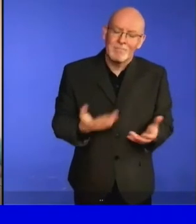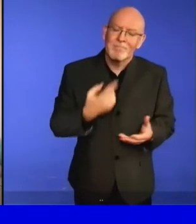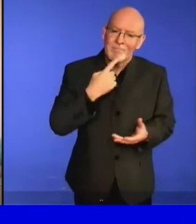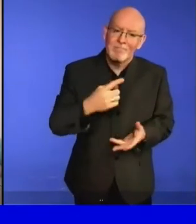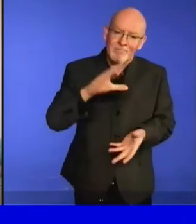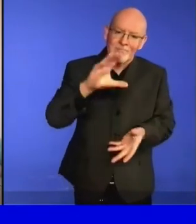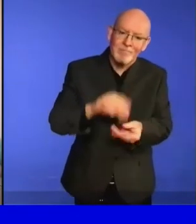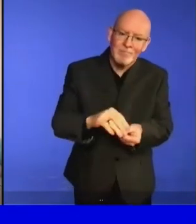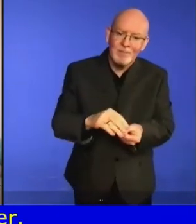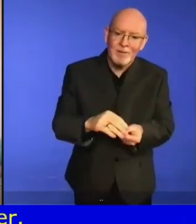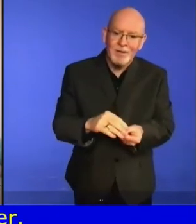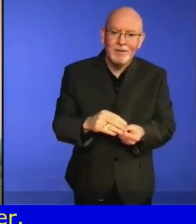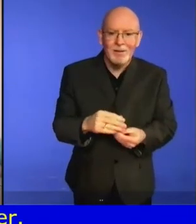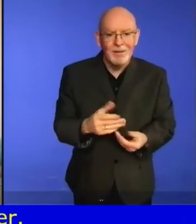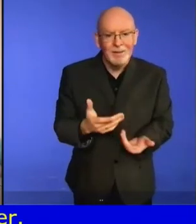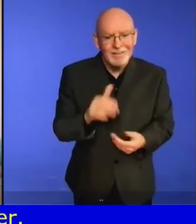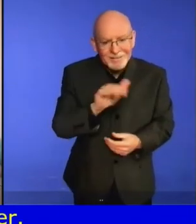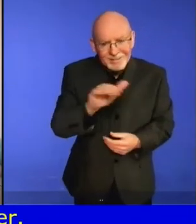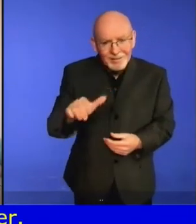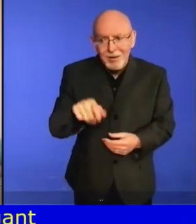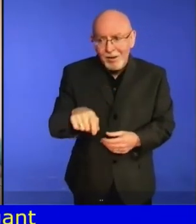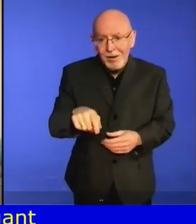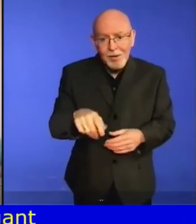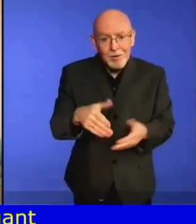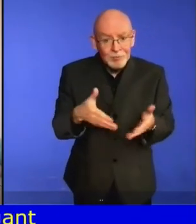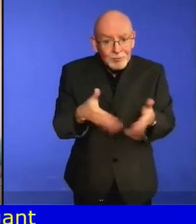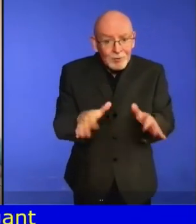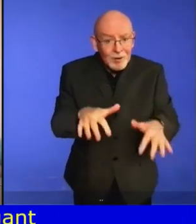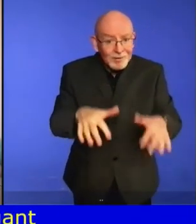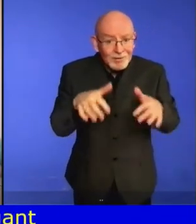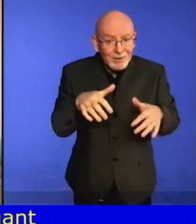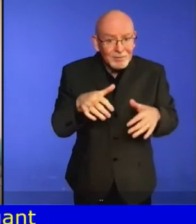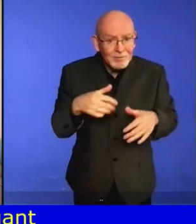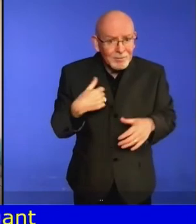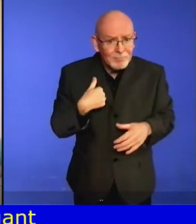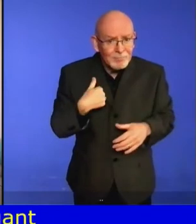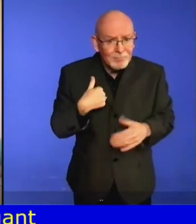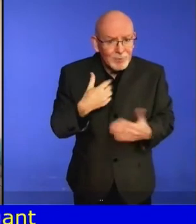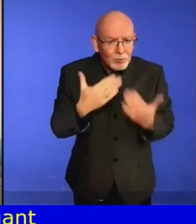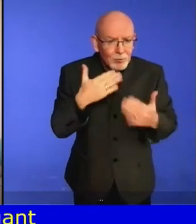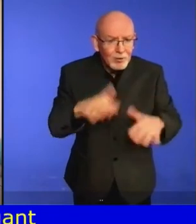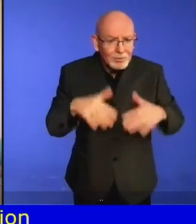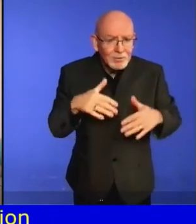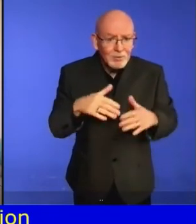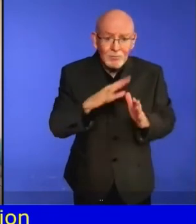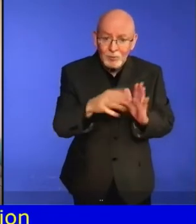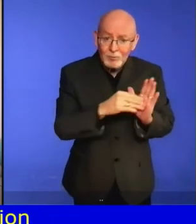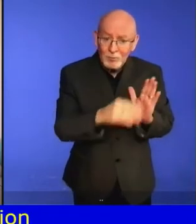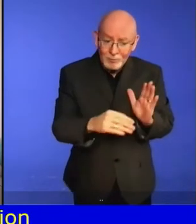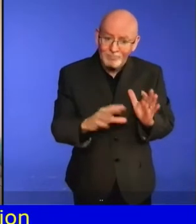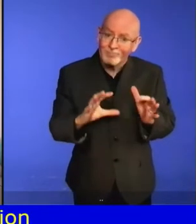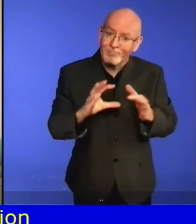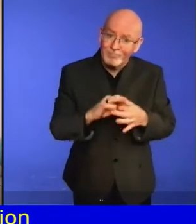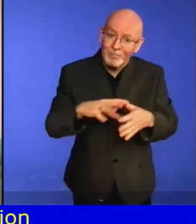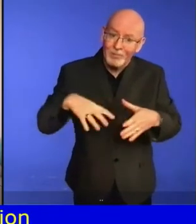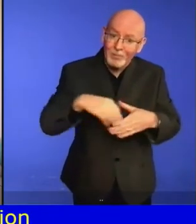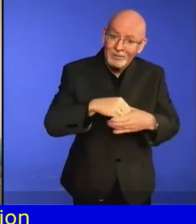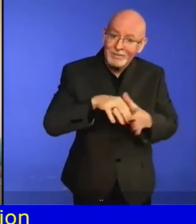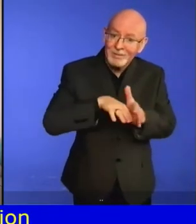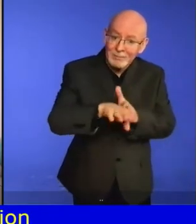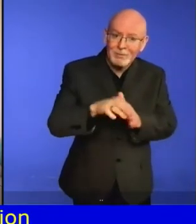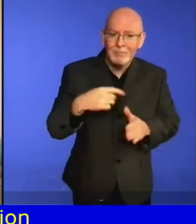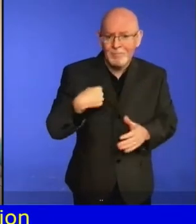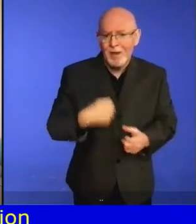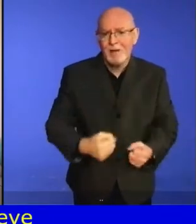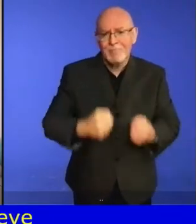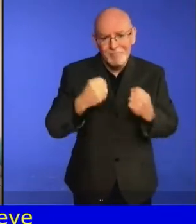believe it is vital that the private sector finds a way to undertake a political commitment to sustainable development,